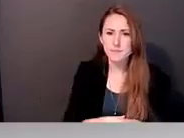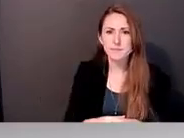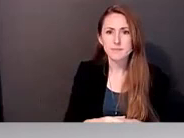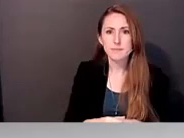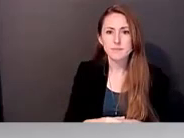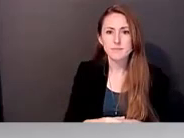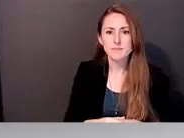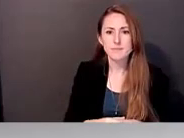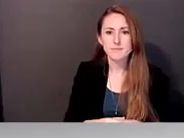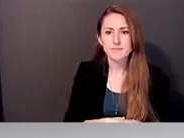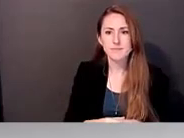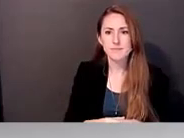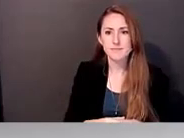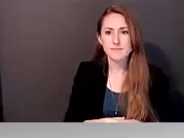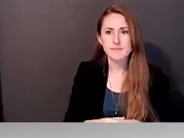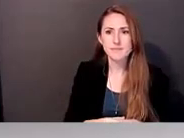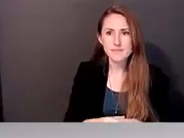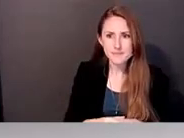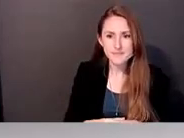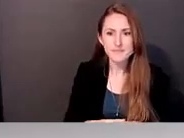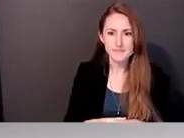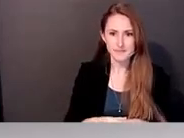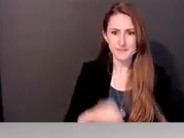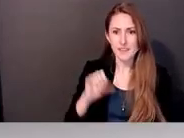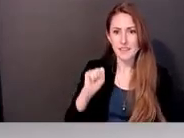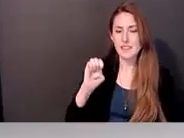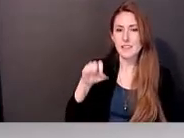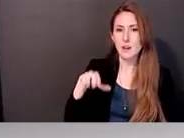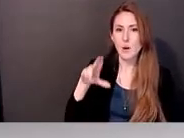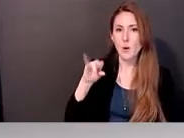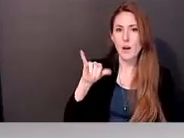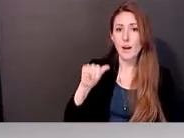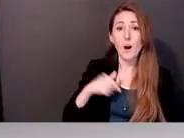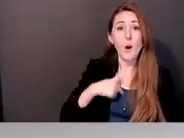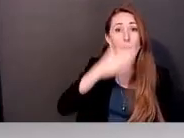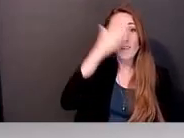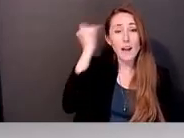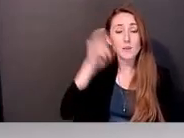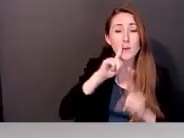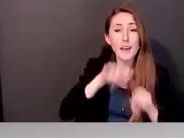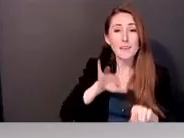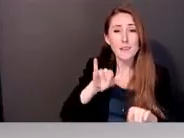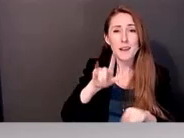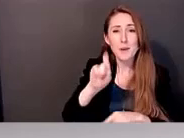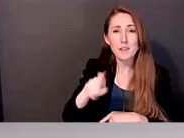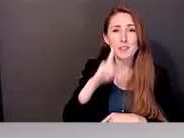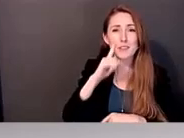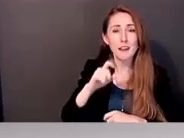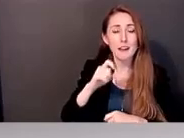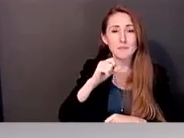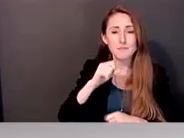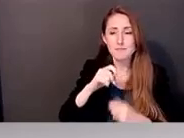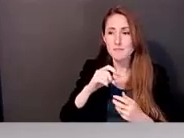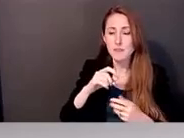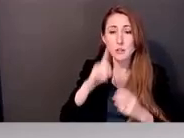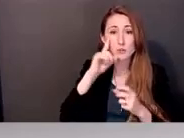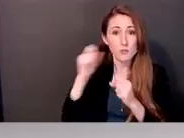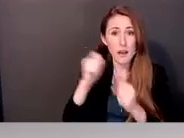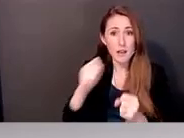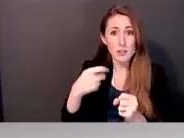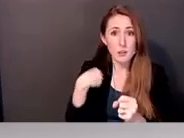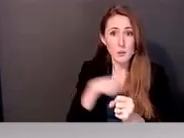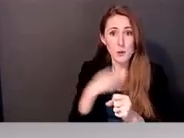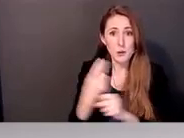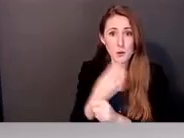um, about a concrete strategy that we are using. Um, so due to our capacity, we haven't been able to